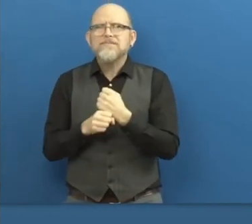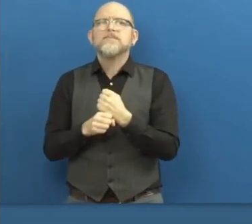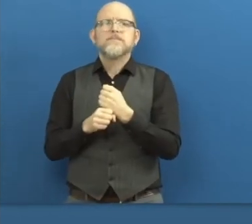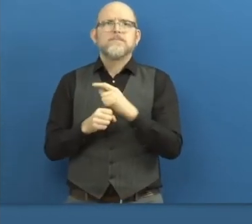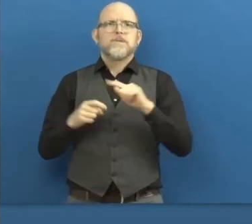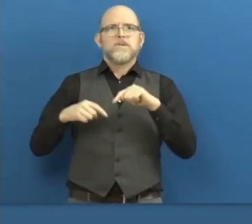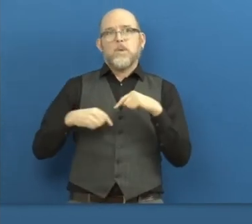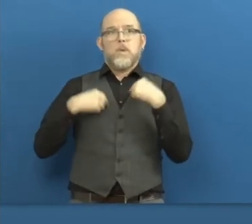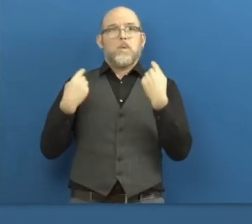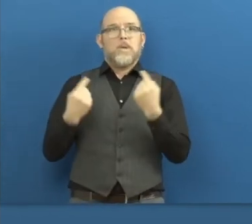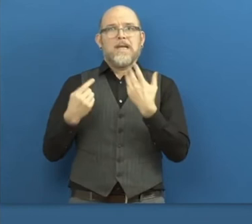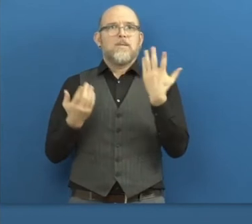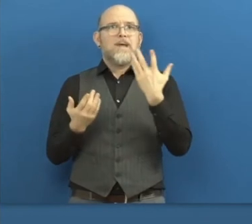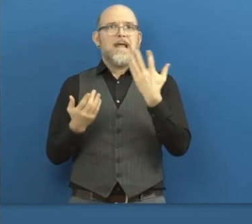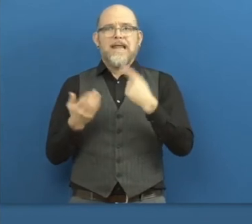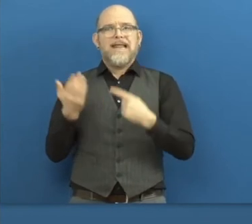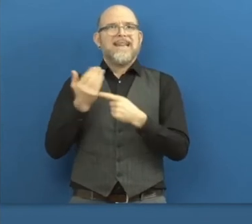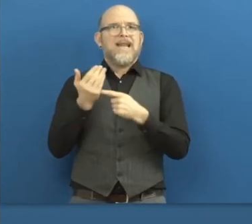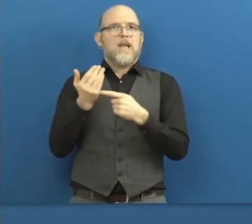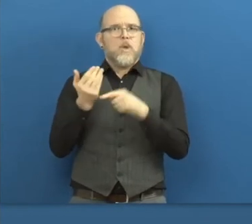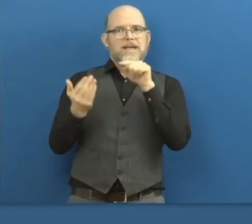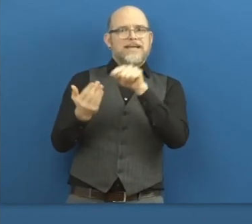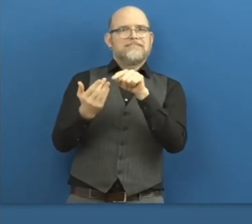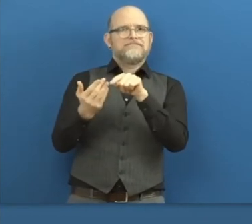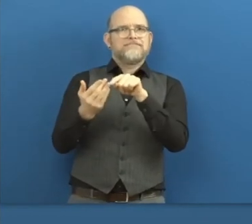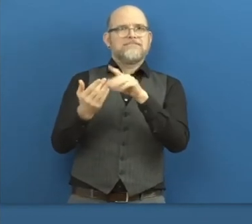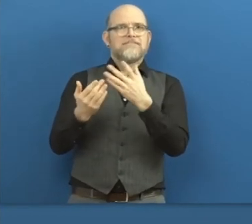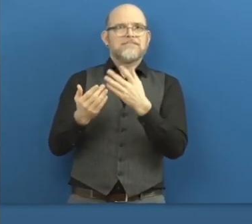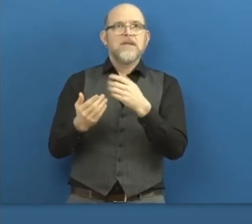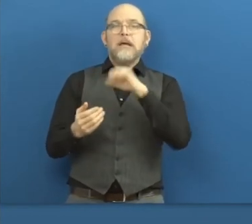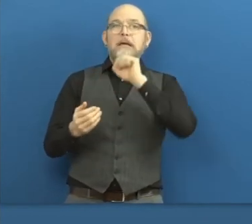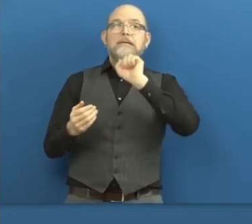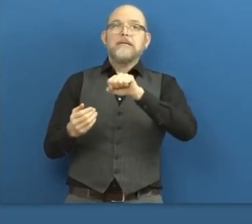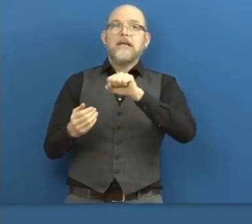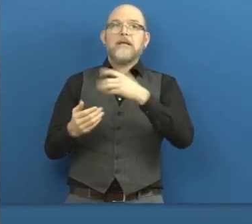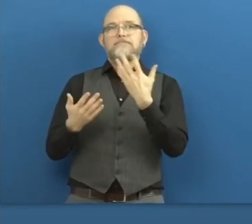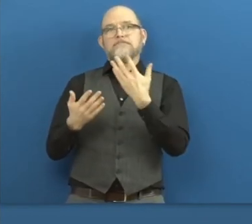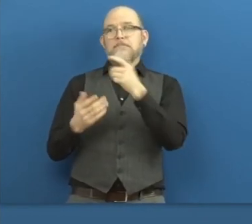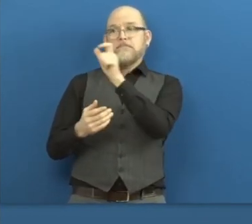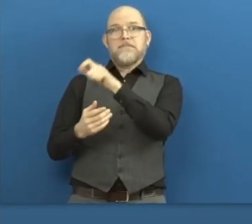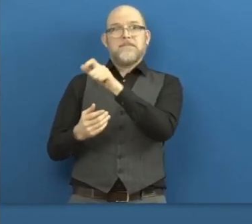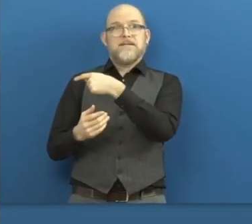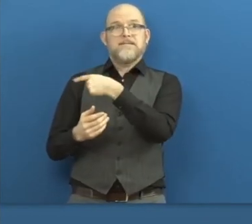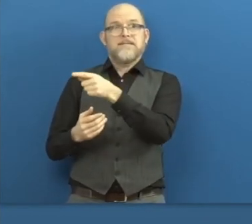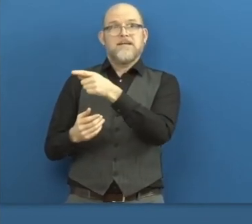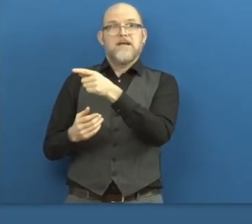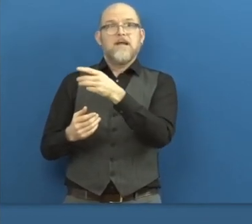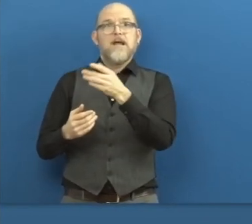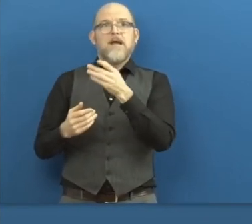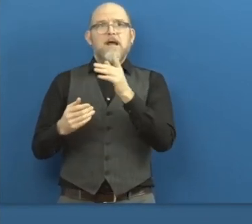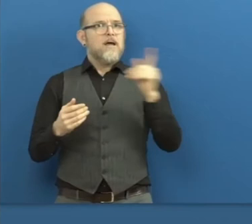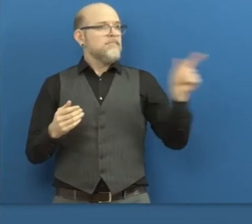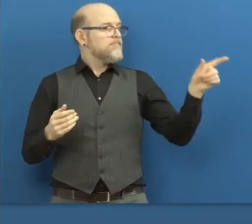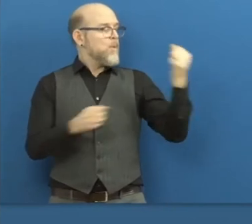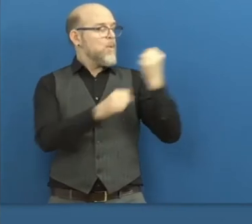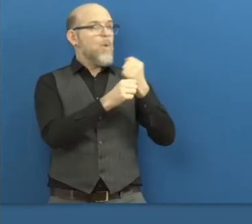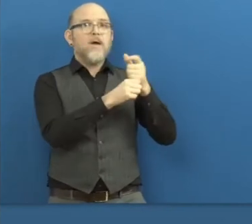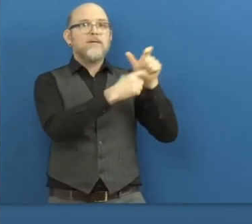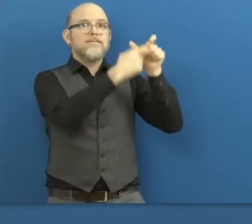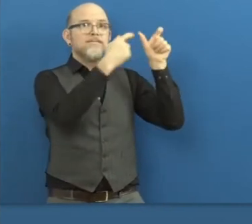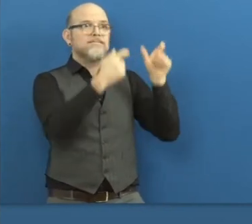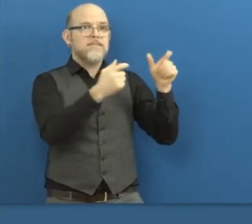use the use of technology technology where we work with directly with our users who are persons with disability. And